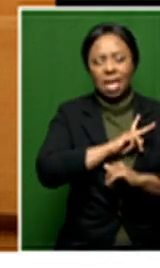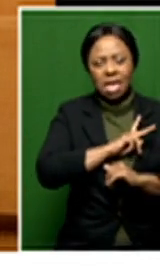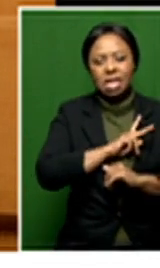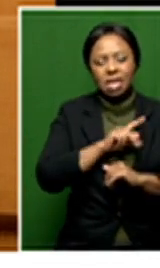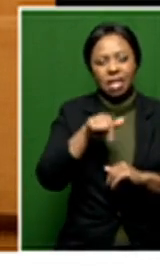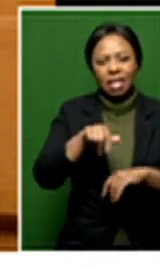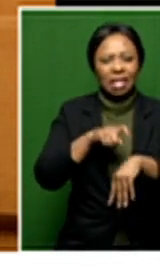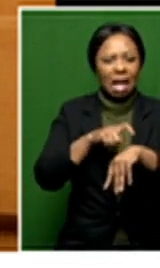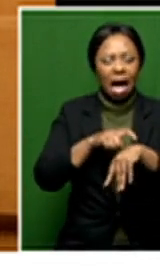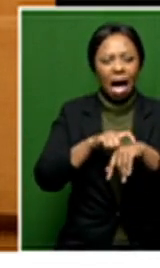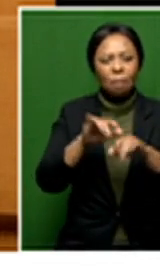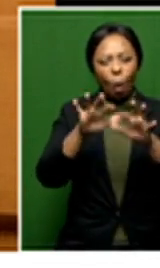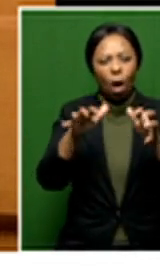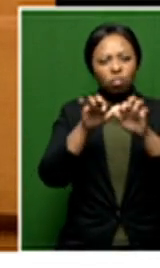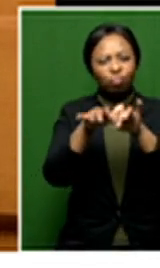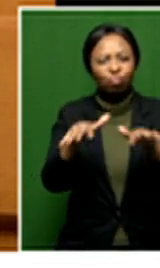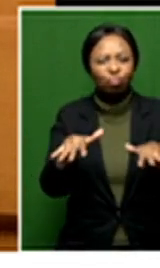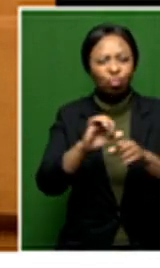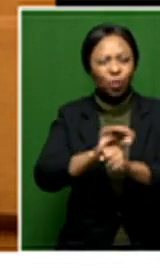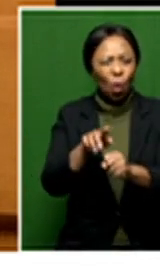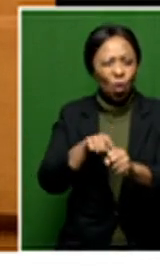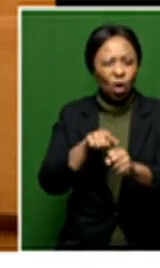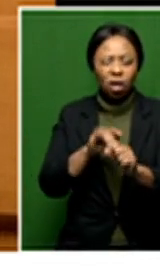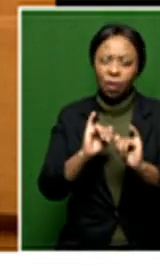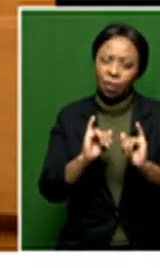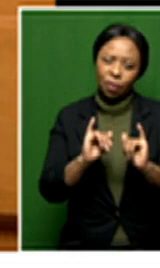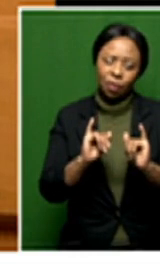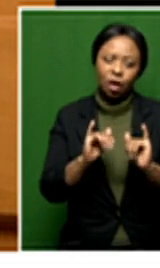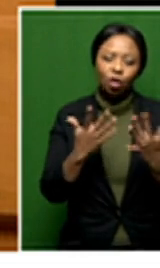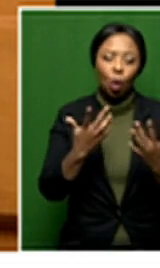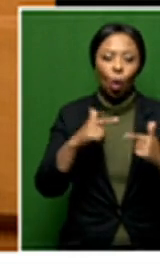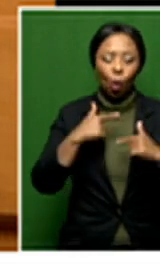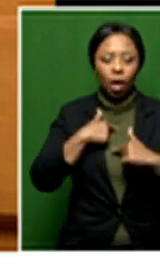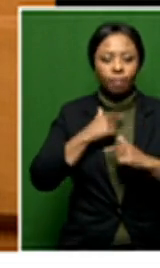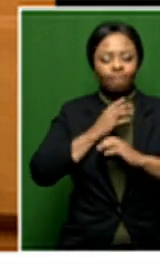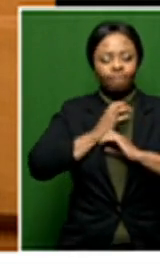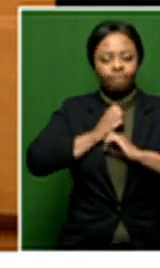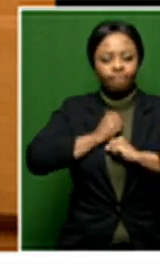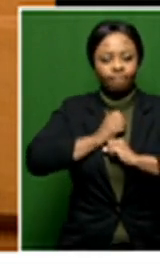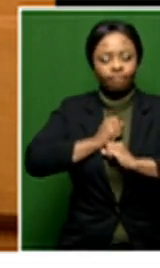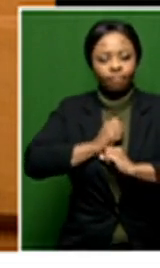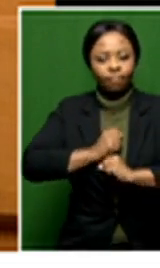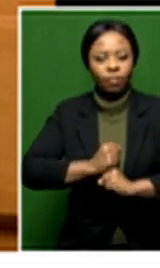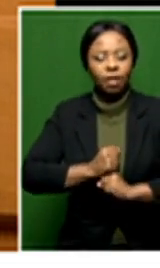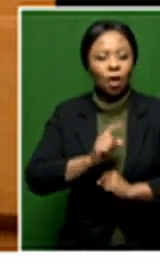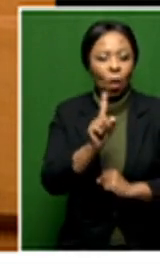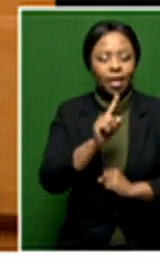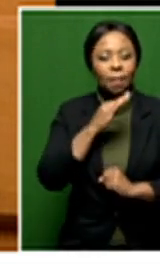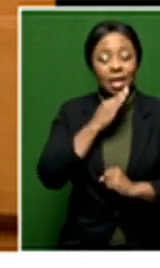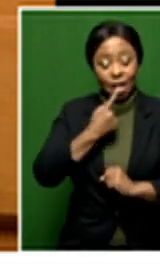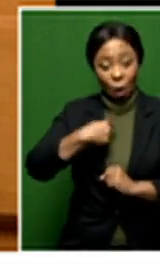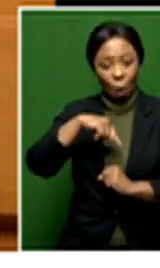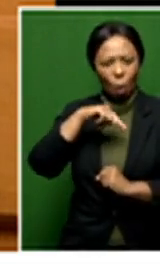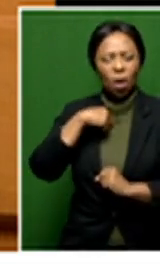present with this pandemic. So More Than We Can Bear is about our capacity as human